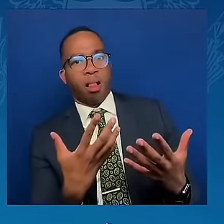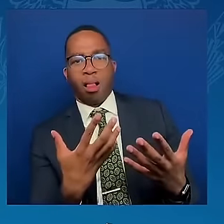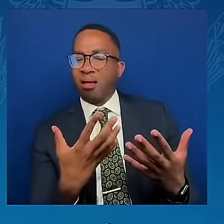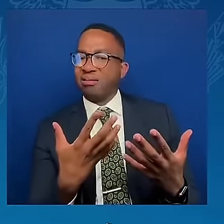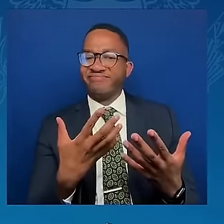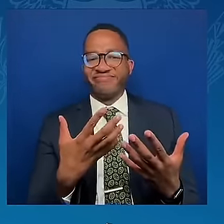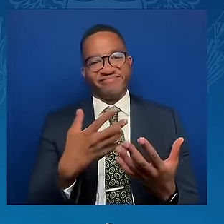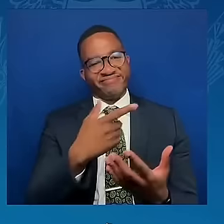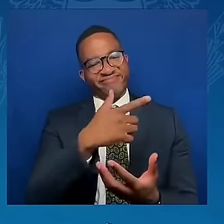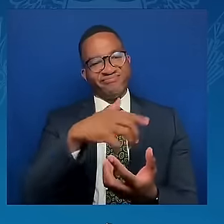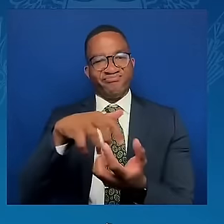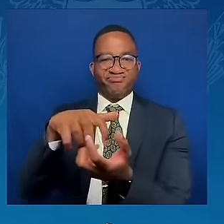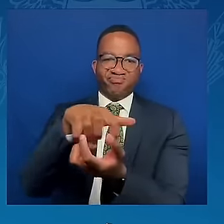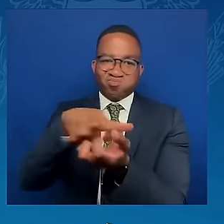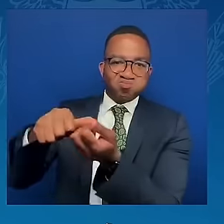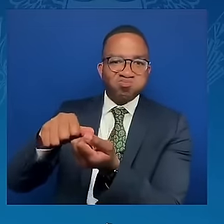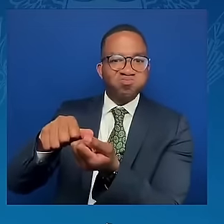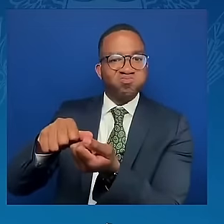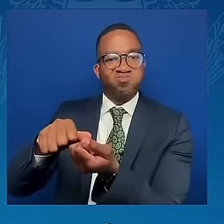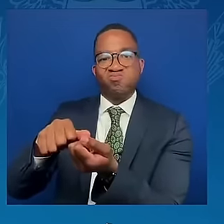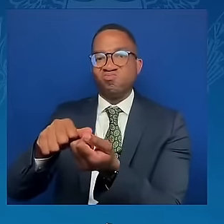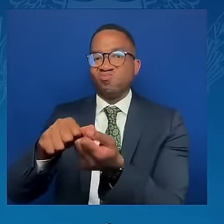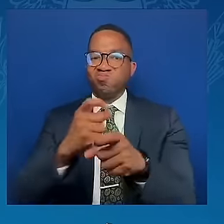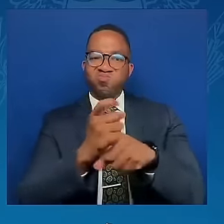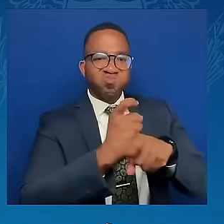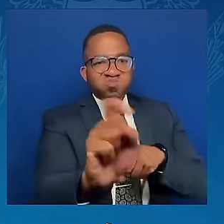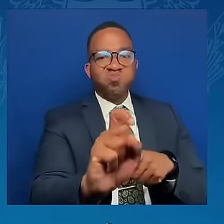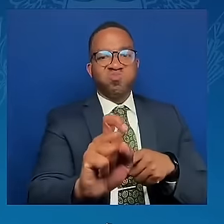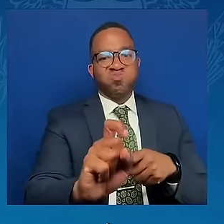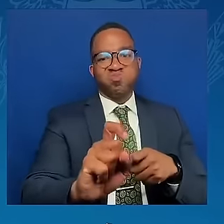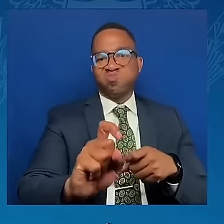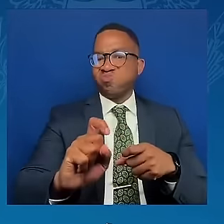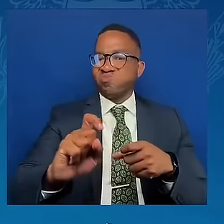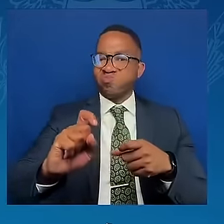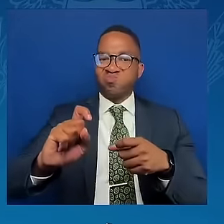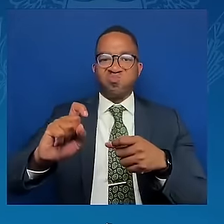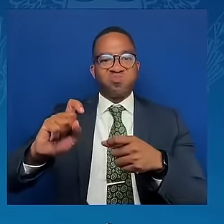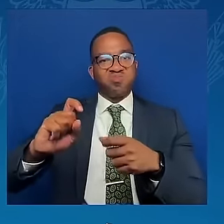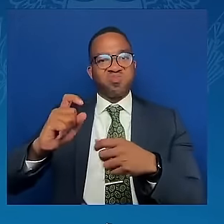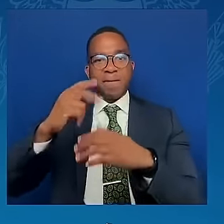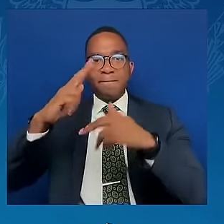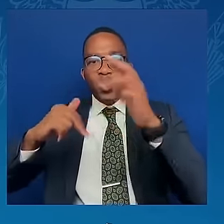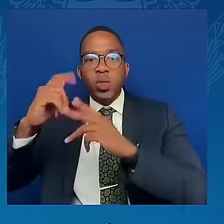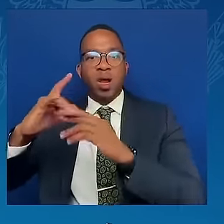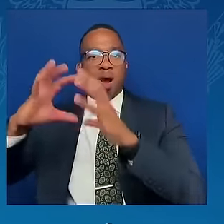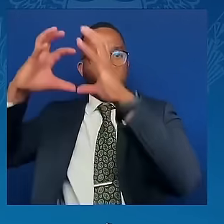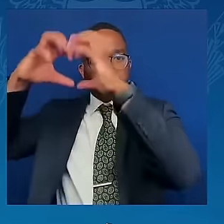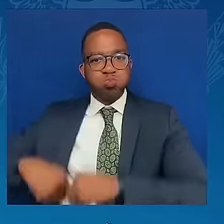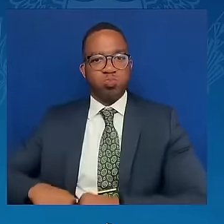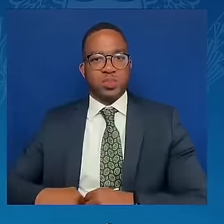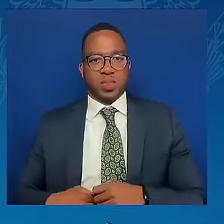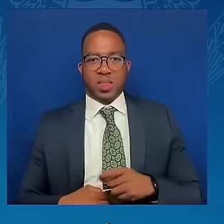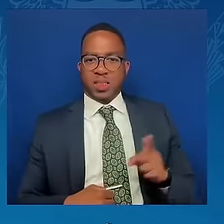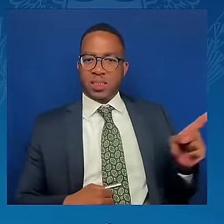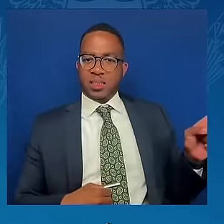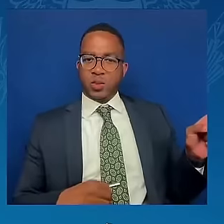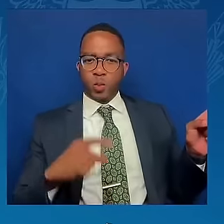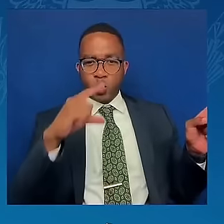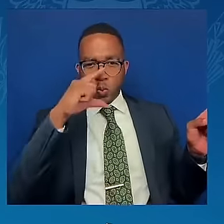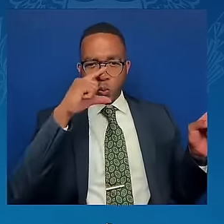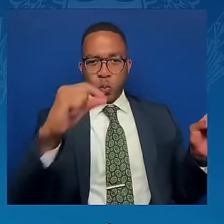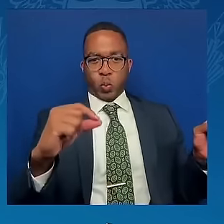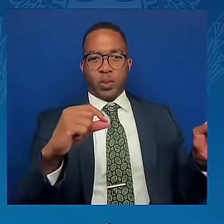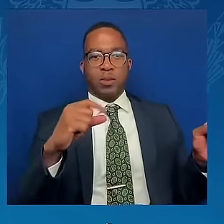artillery and missiles. Putin has taken the lives of thousands of our people. Why?